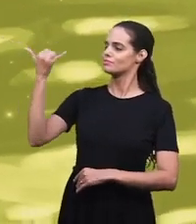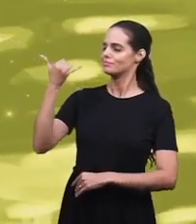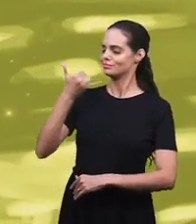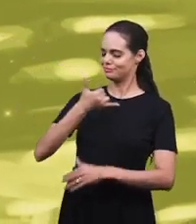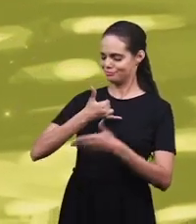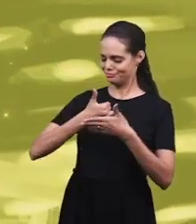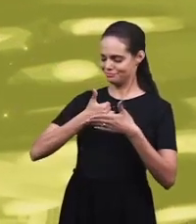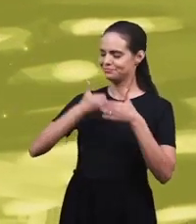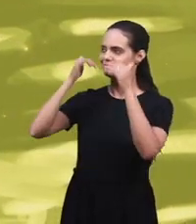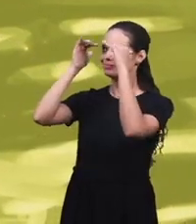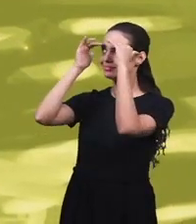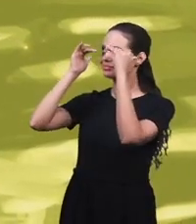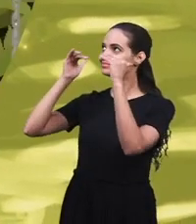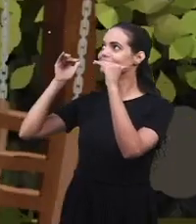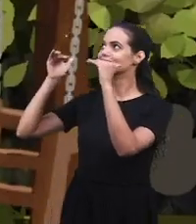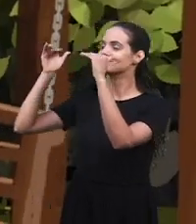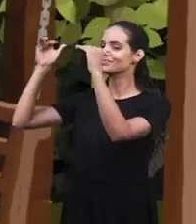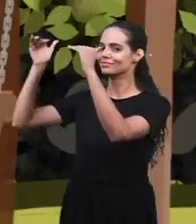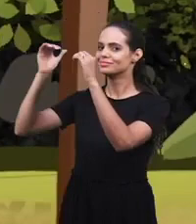God.